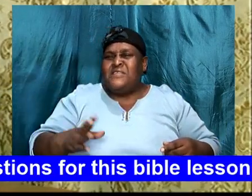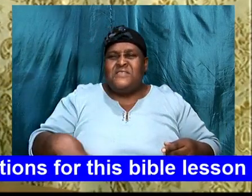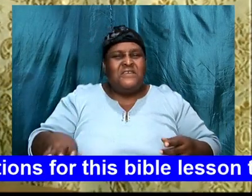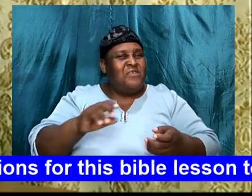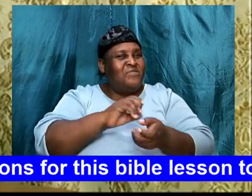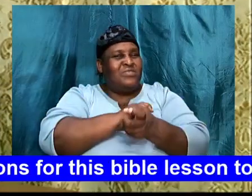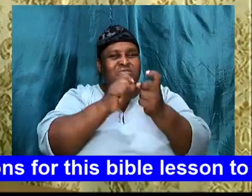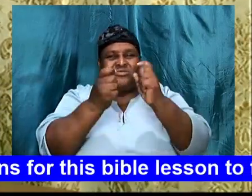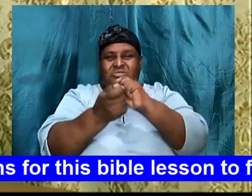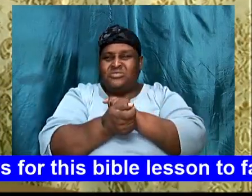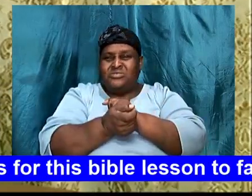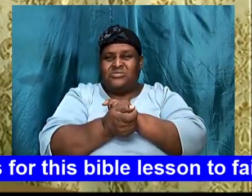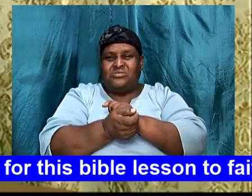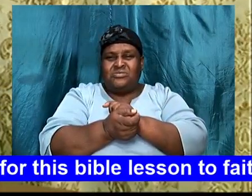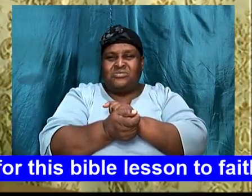bad.